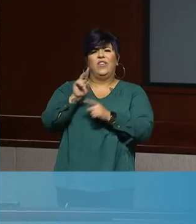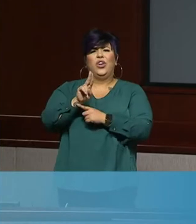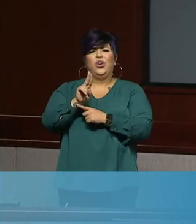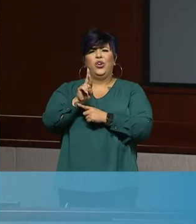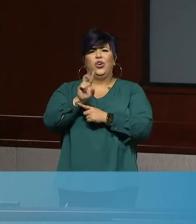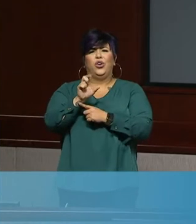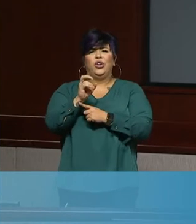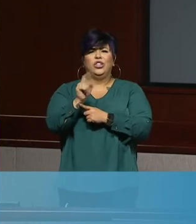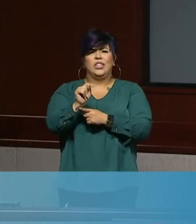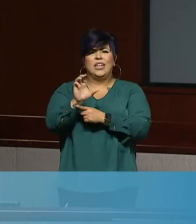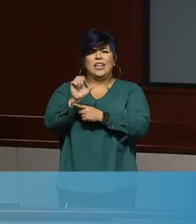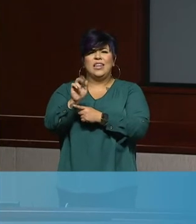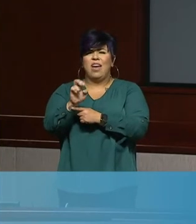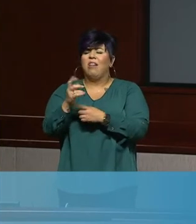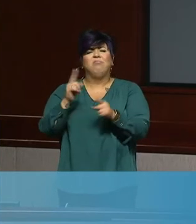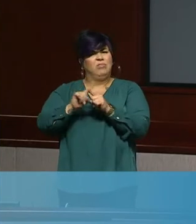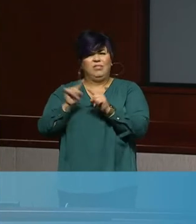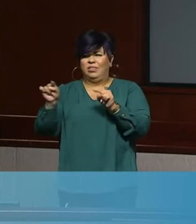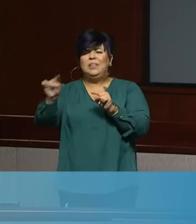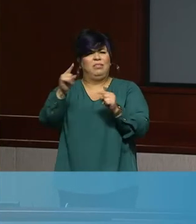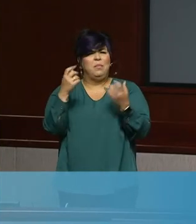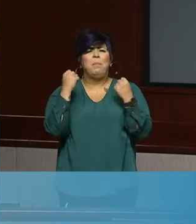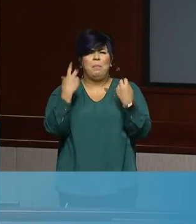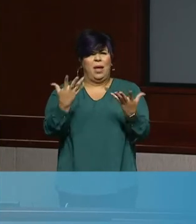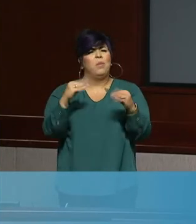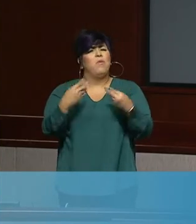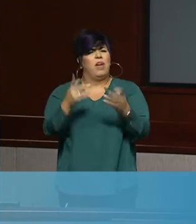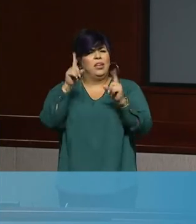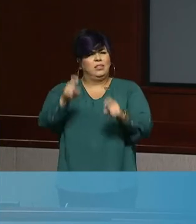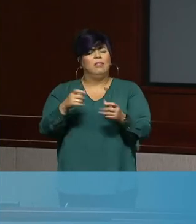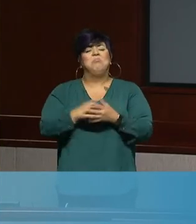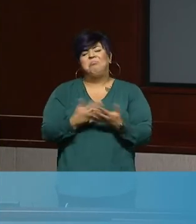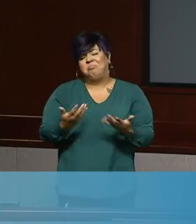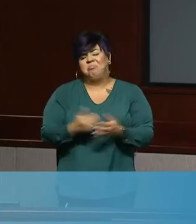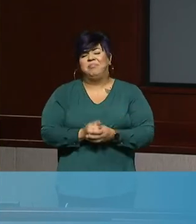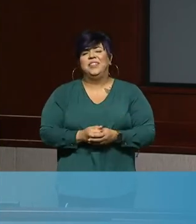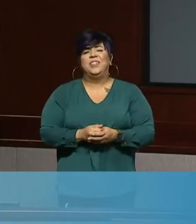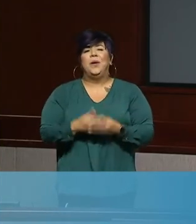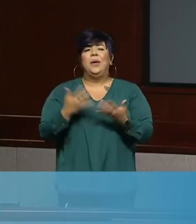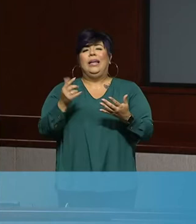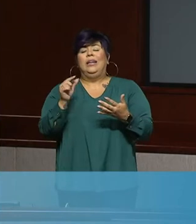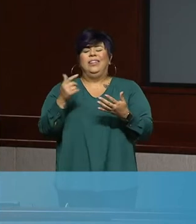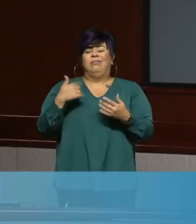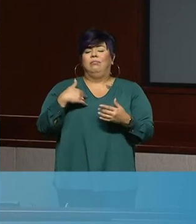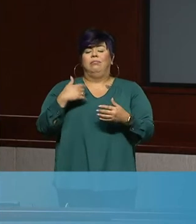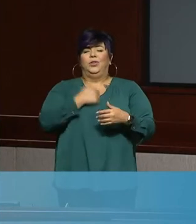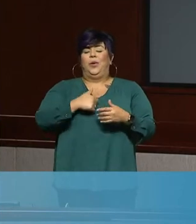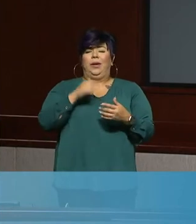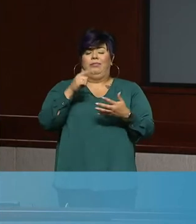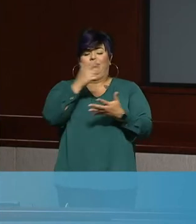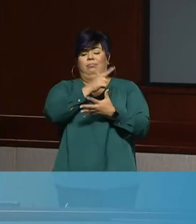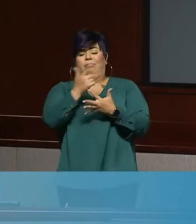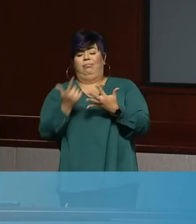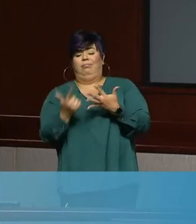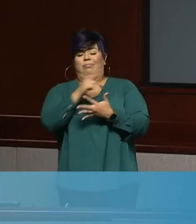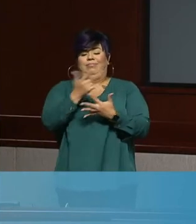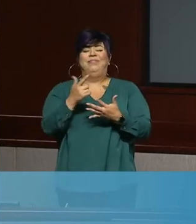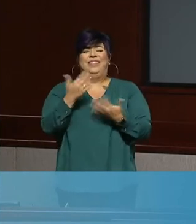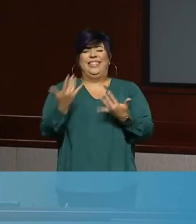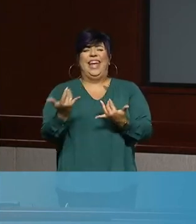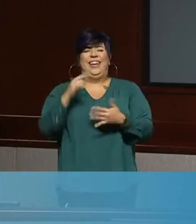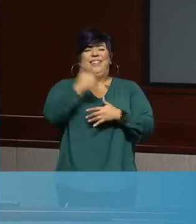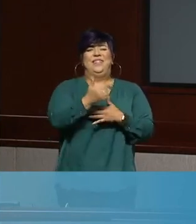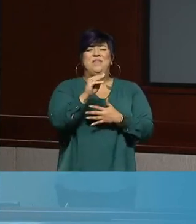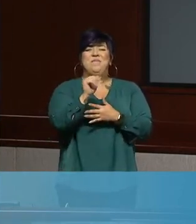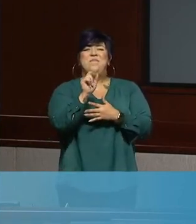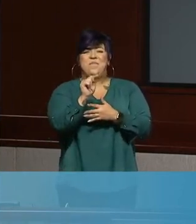provide testing. So with that, I'm going to ask a little out of order, sorry, Matt Constantine to come up to give you